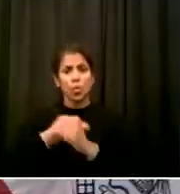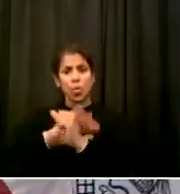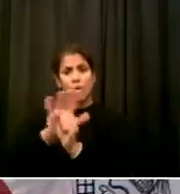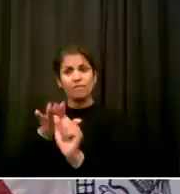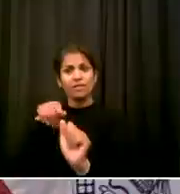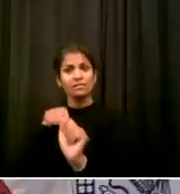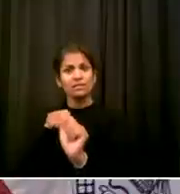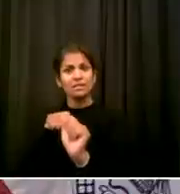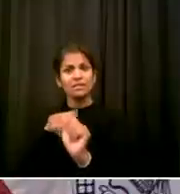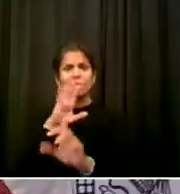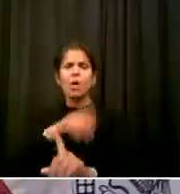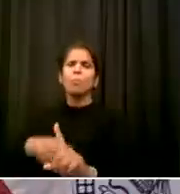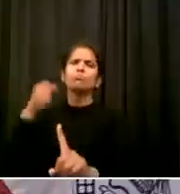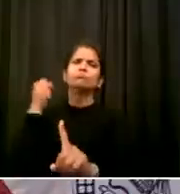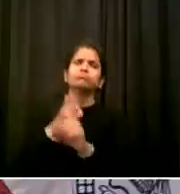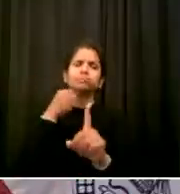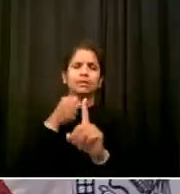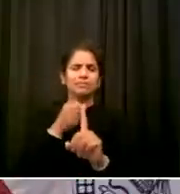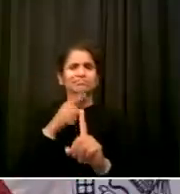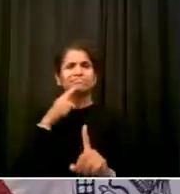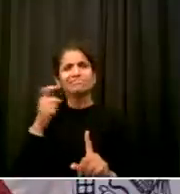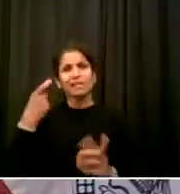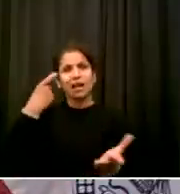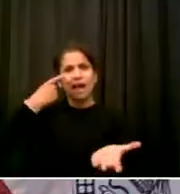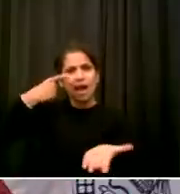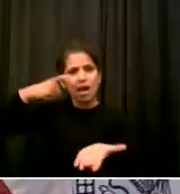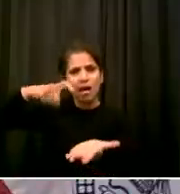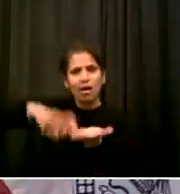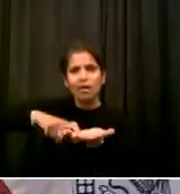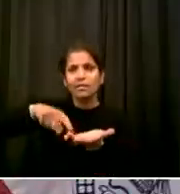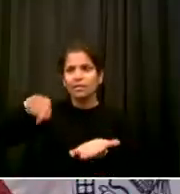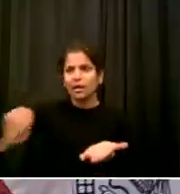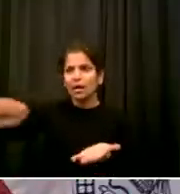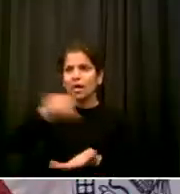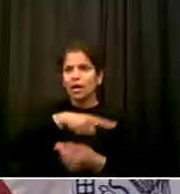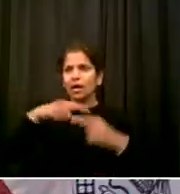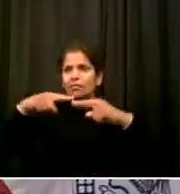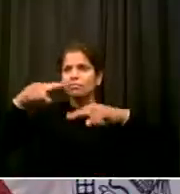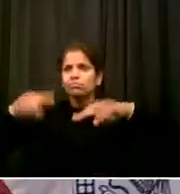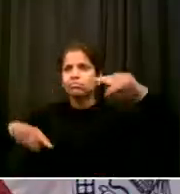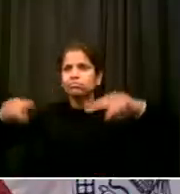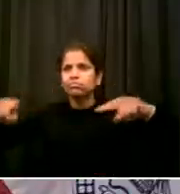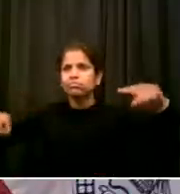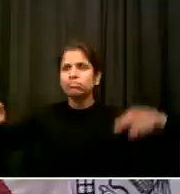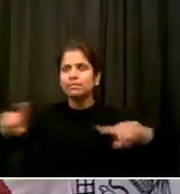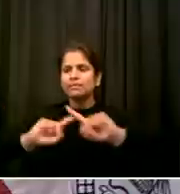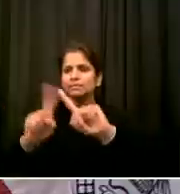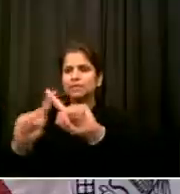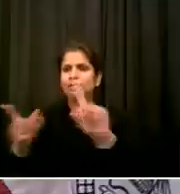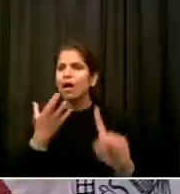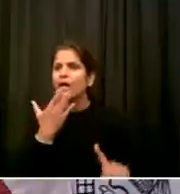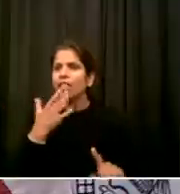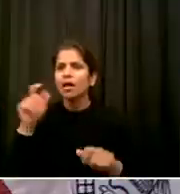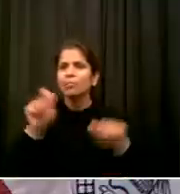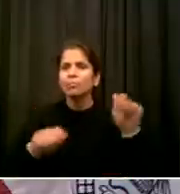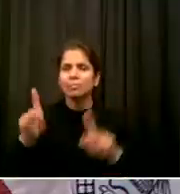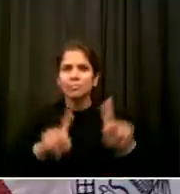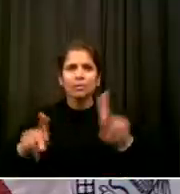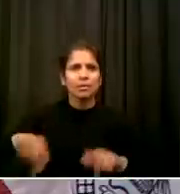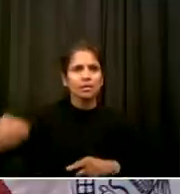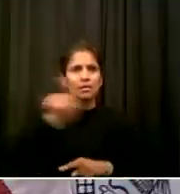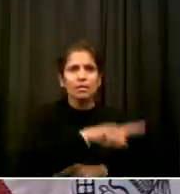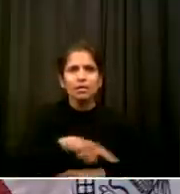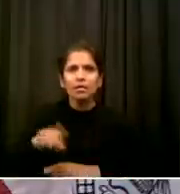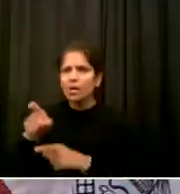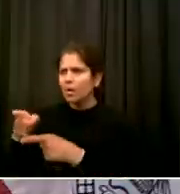could not go back could not go back to a broken status quo and we were being handed even through the pain a transformational moment